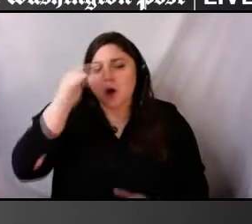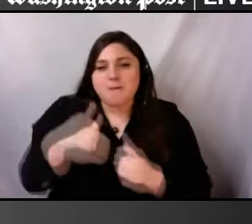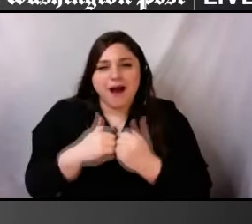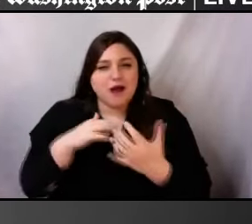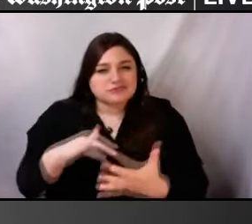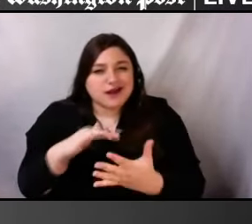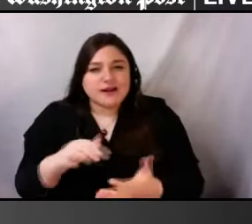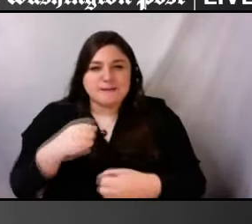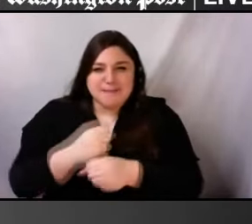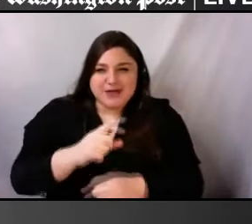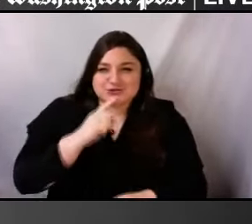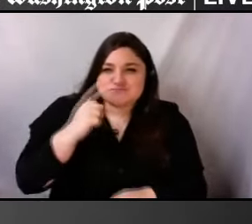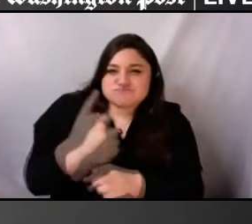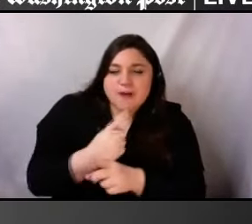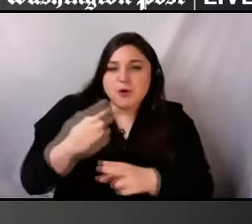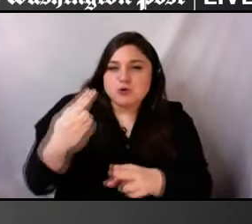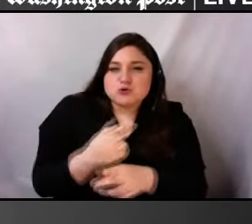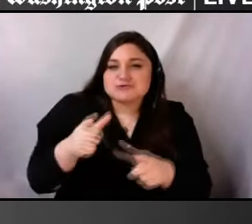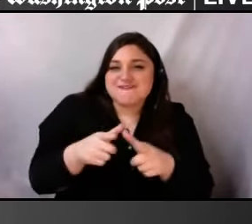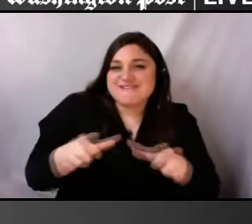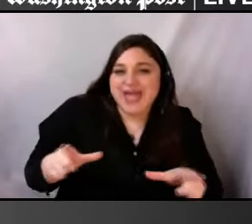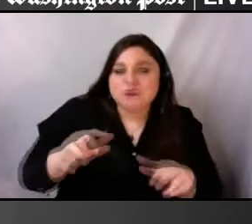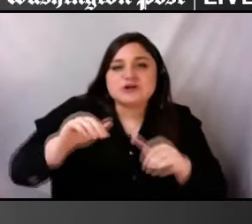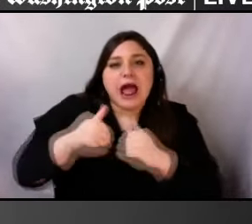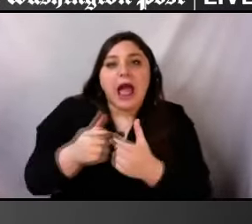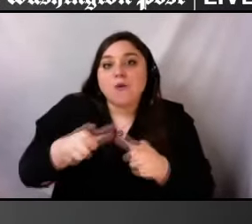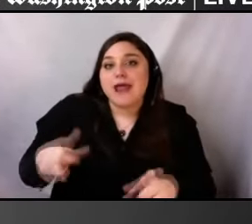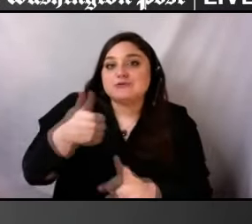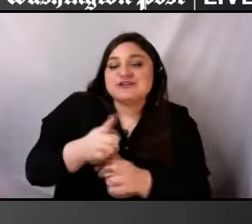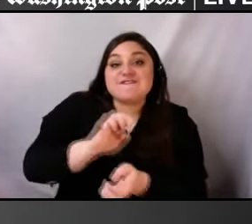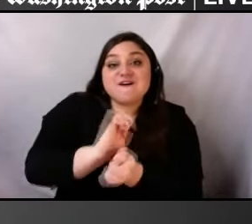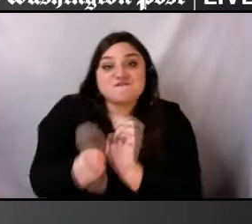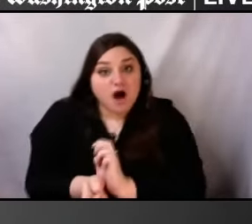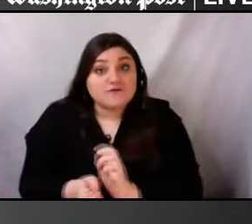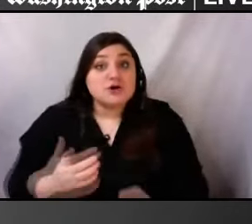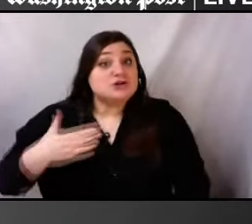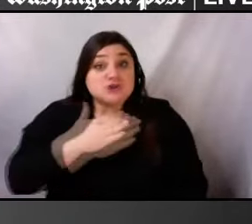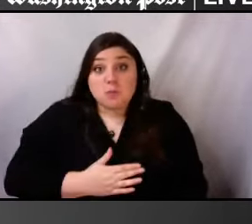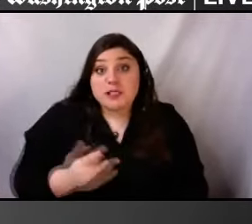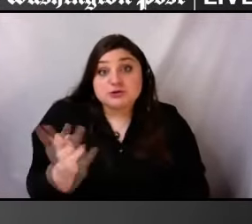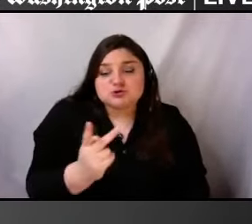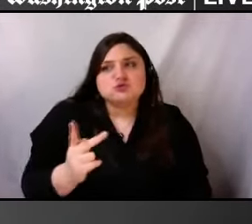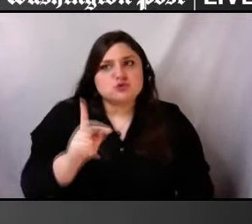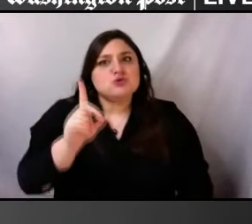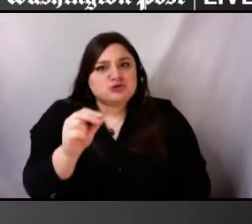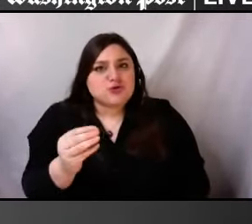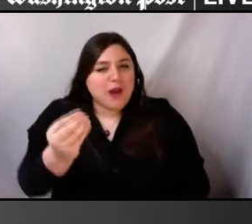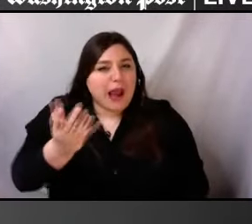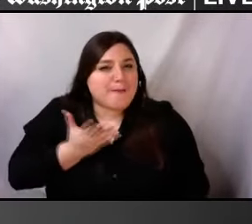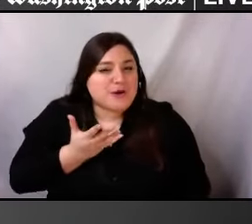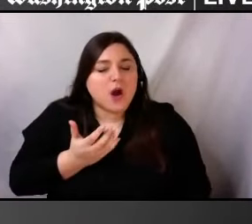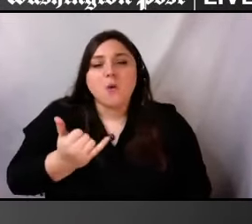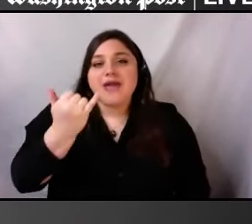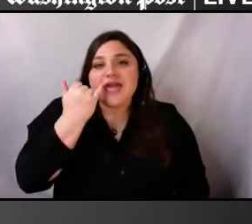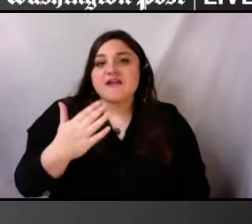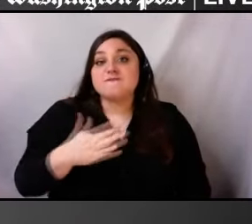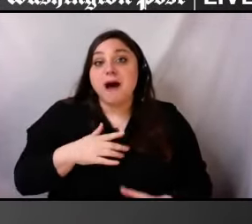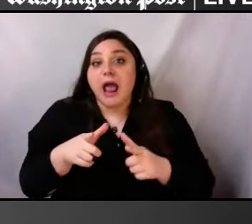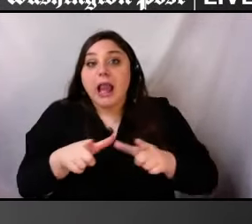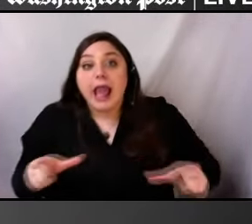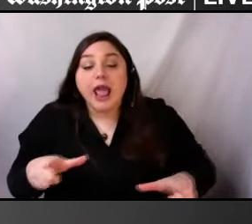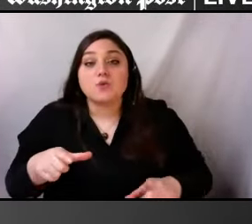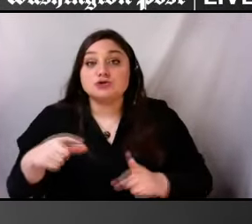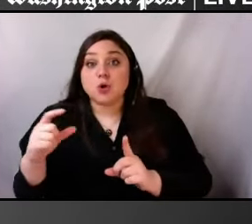just wanted to comment that you should let me know if any of my language does not meet the right approach at any point.